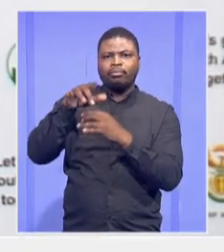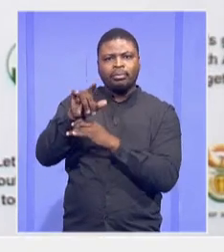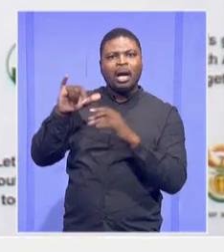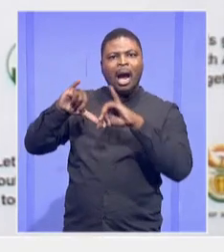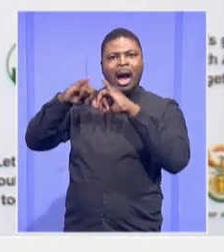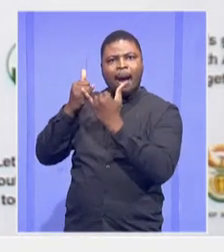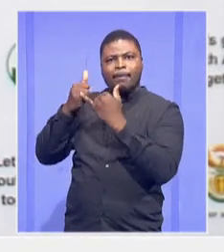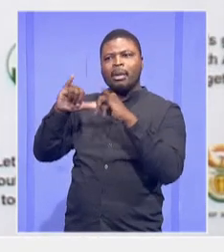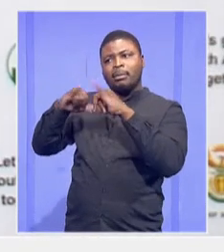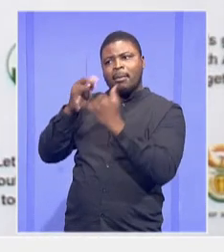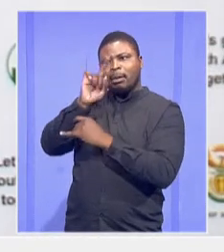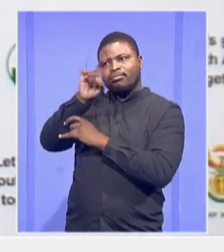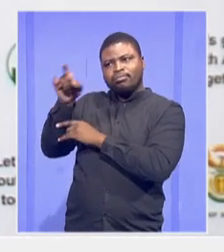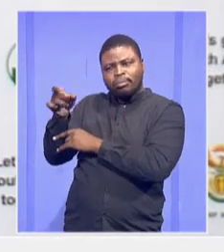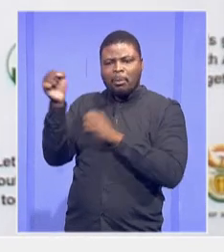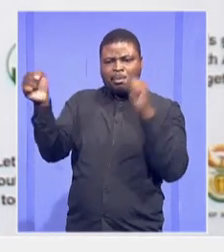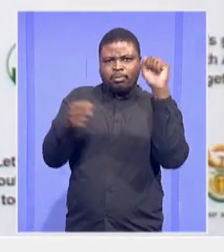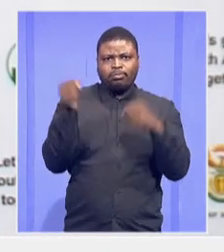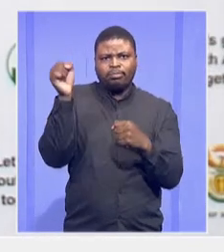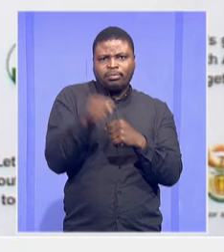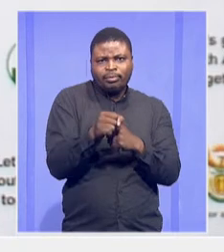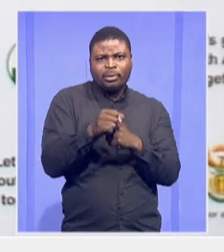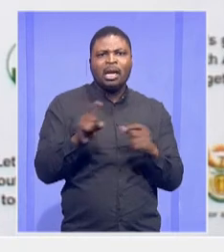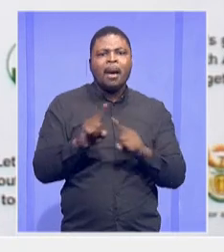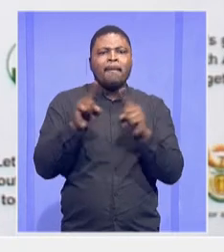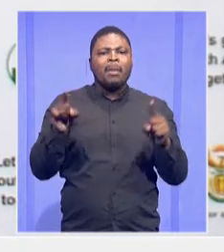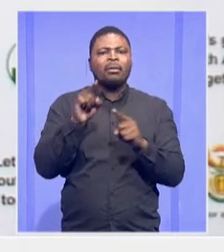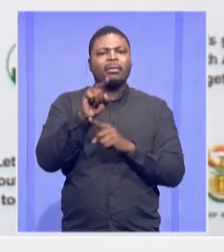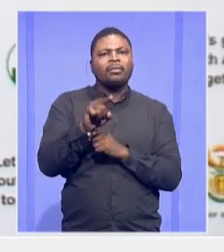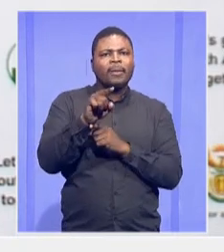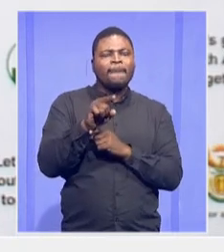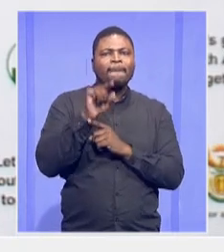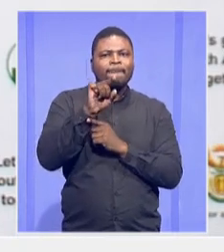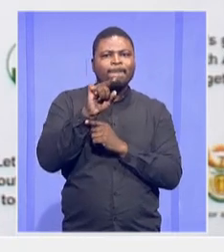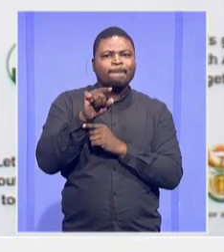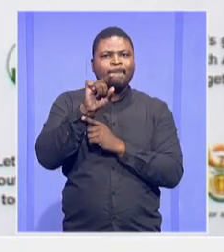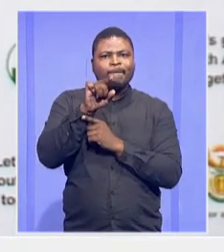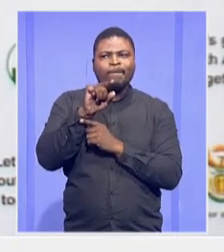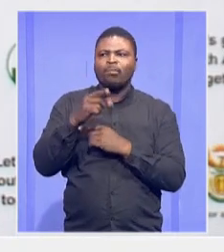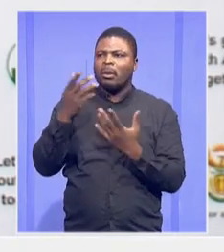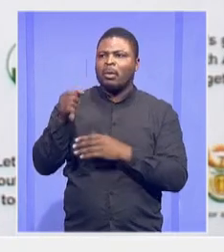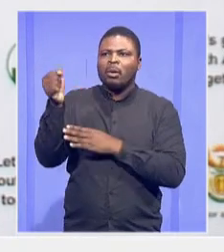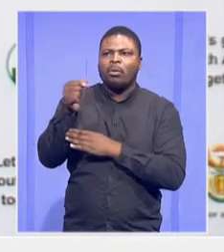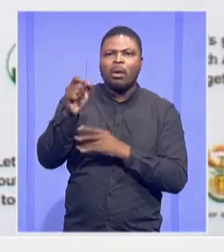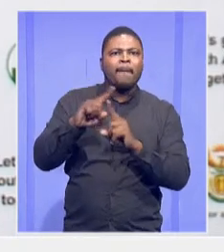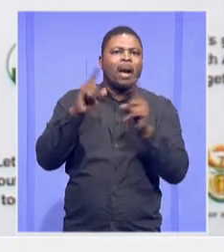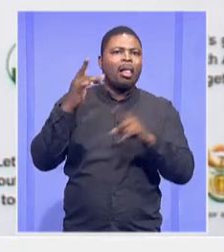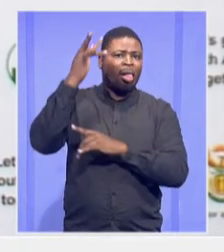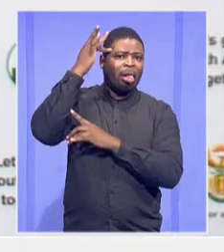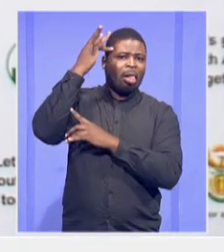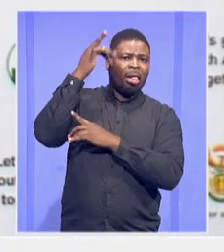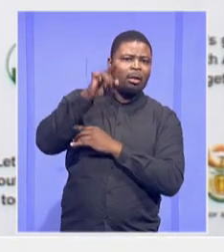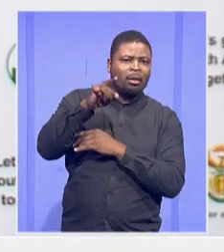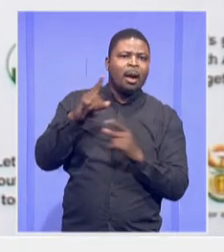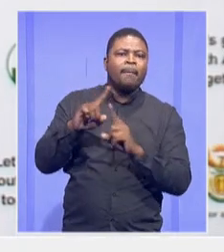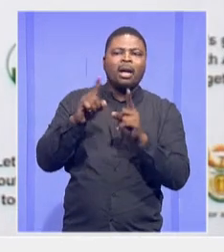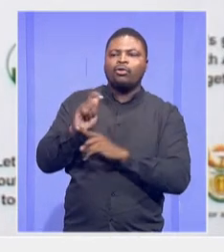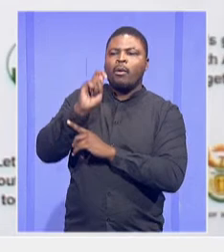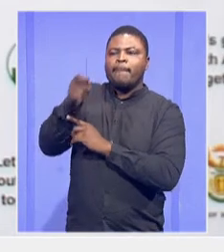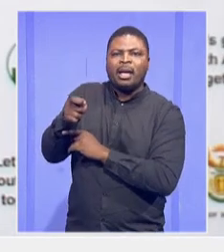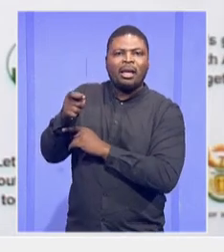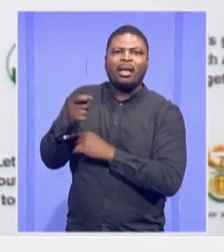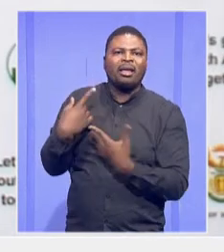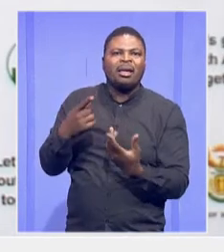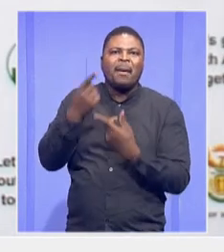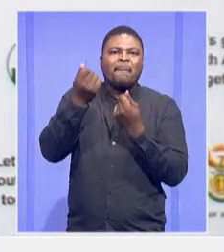undesirable or unintended consequence might happen. You happen to pay for not what you are supposed to